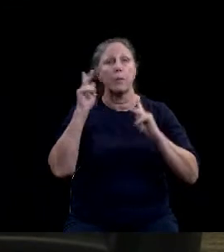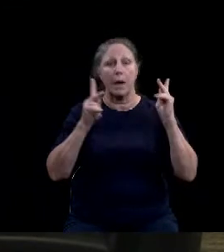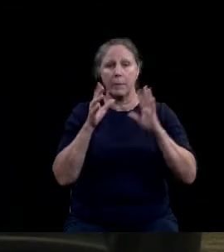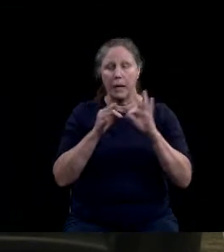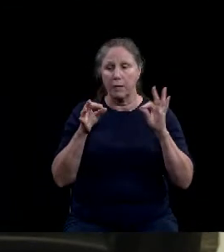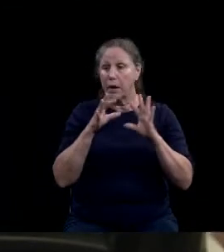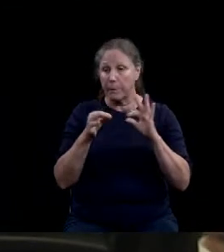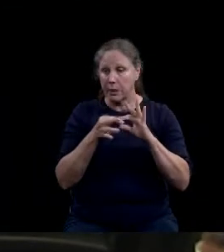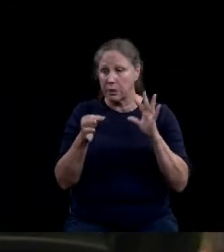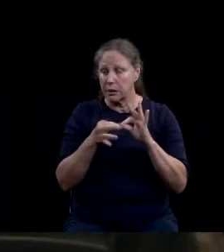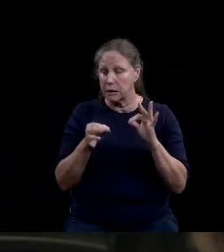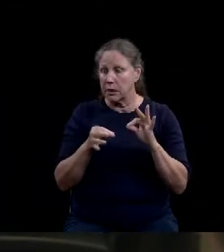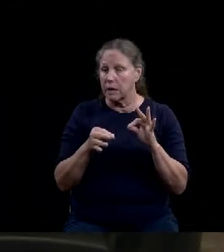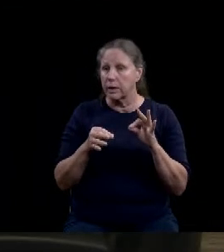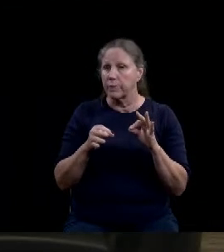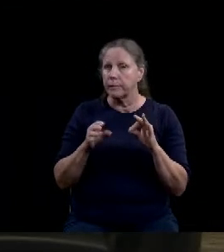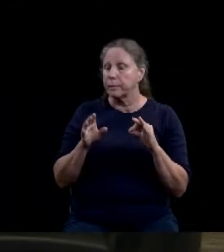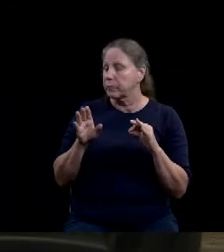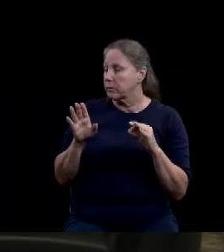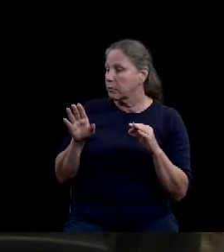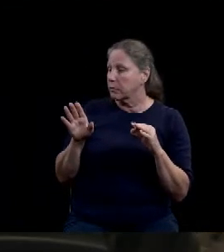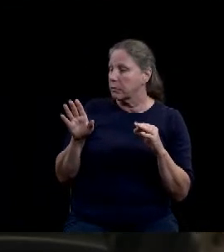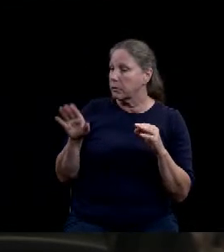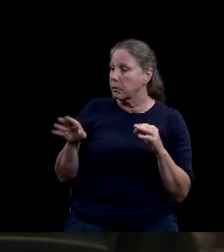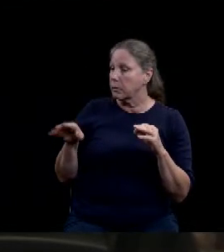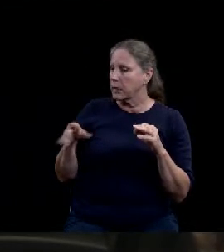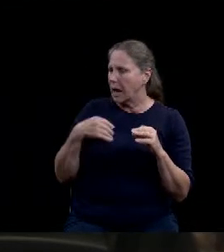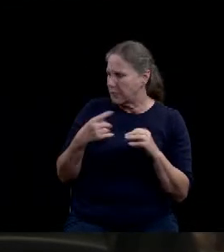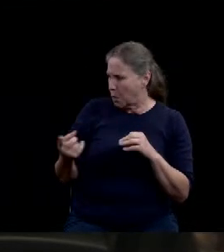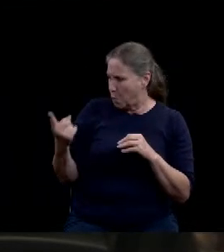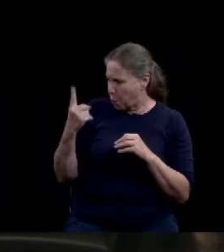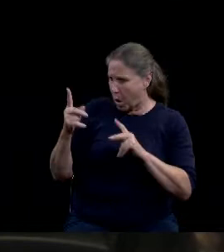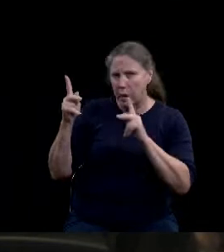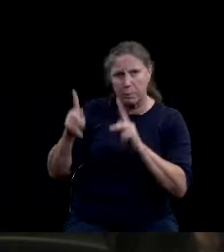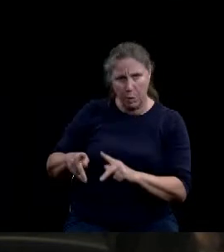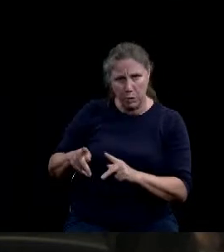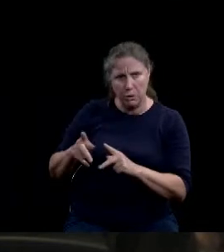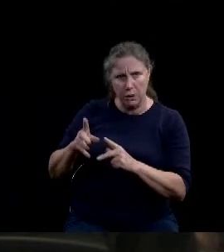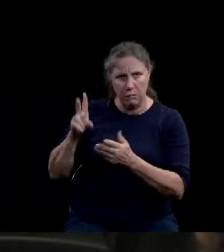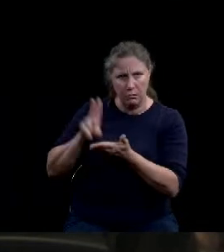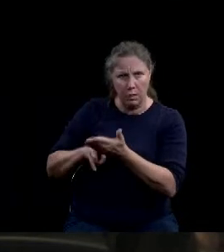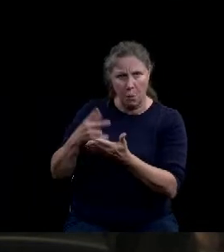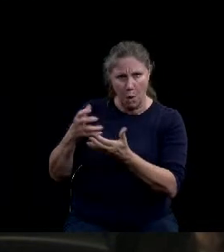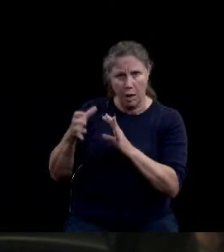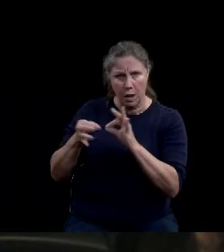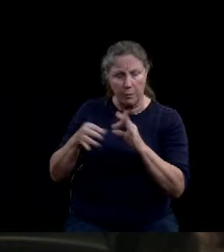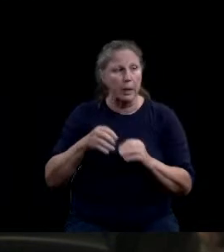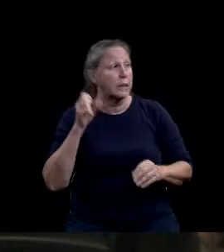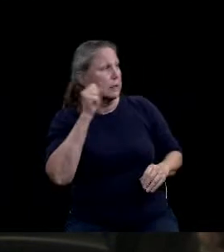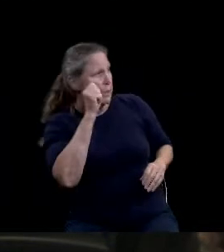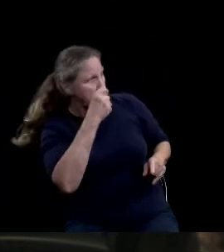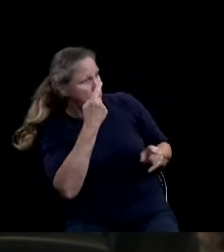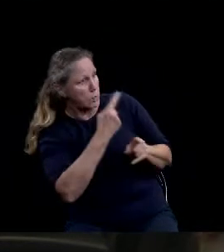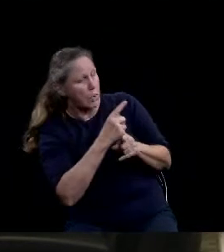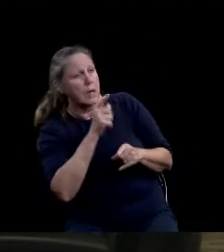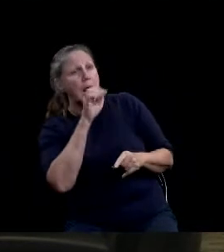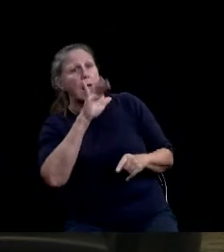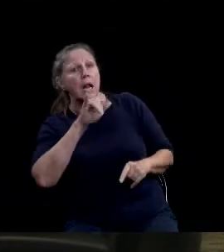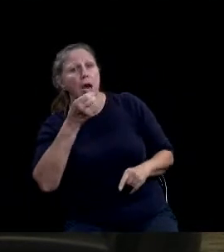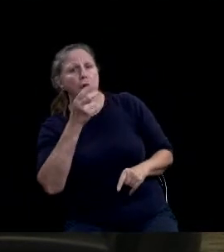I believe we have one registered speaker. Is that correct, Esmeralda? That's correct. Larry Jackson should be on the line now. Mr. Jackson?